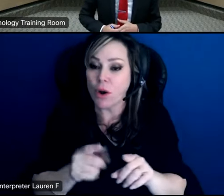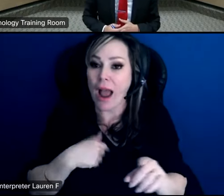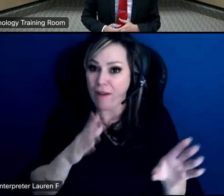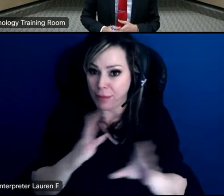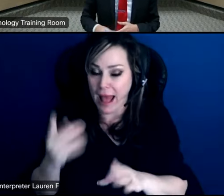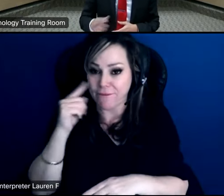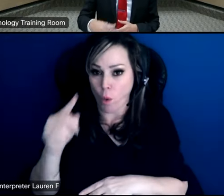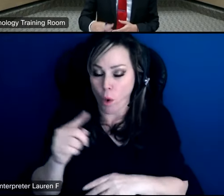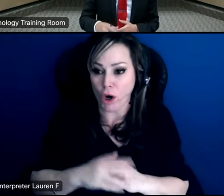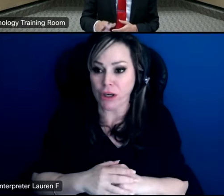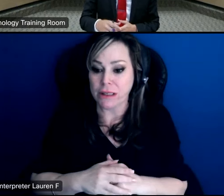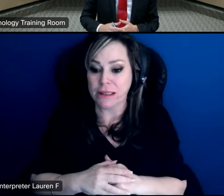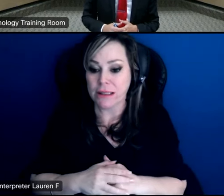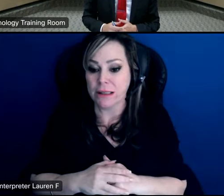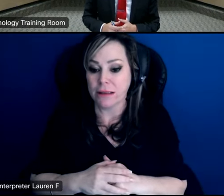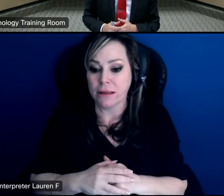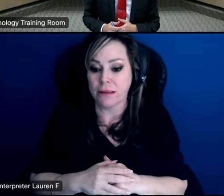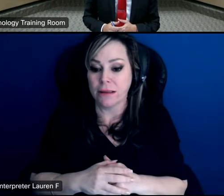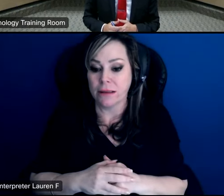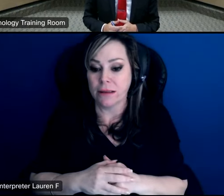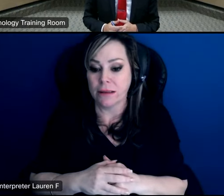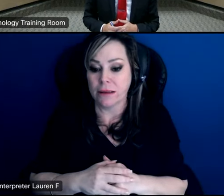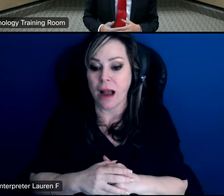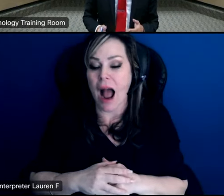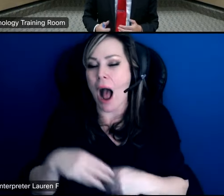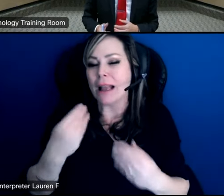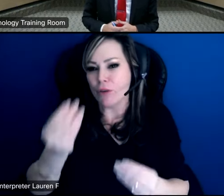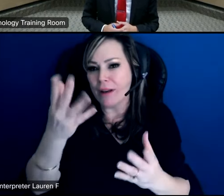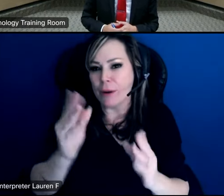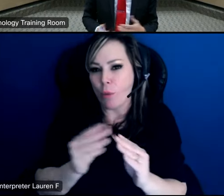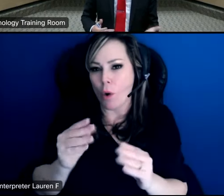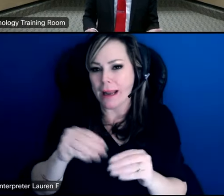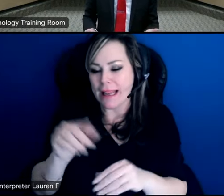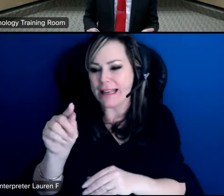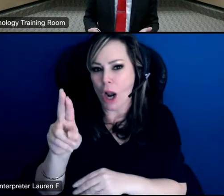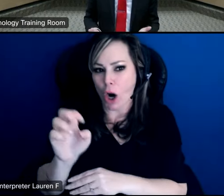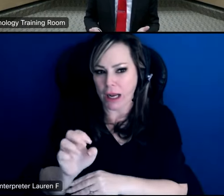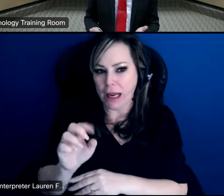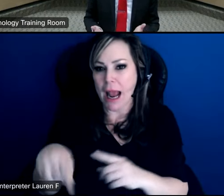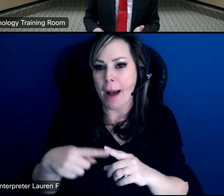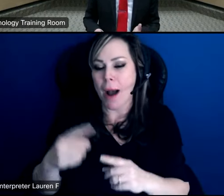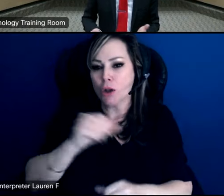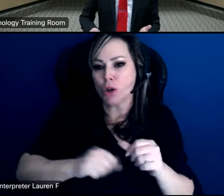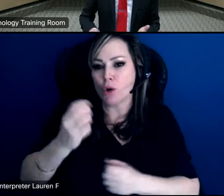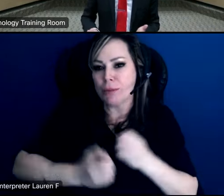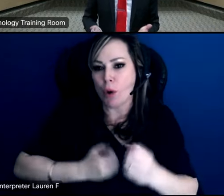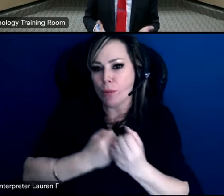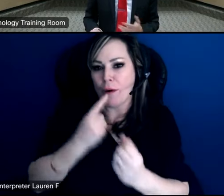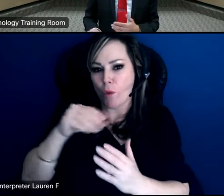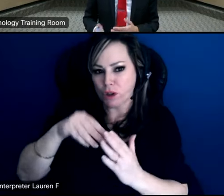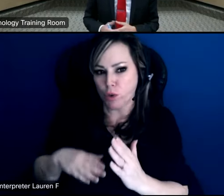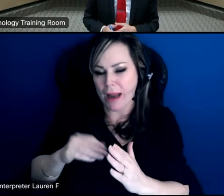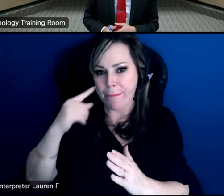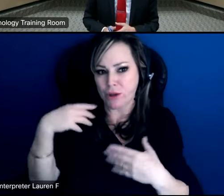to and i'll let you notice in the tre about social um social emotional supports for students and mental